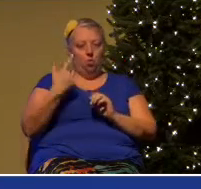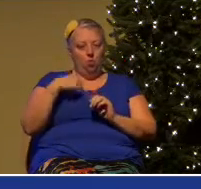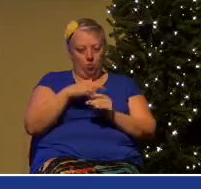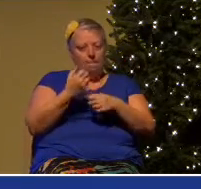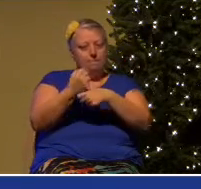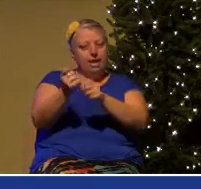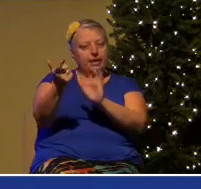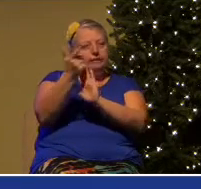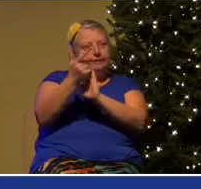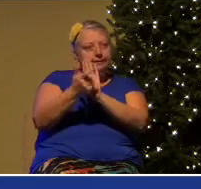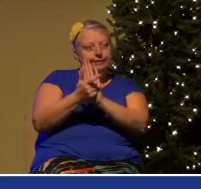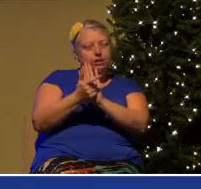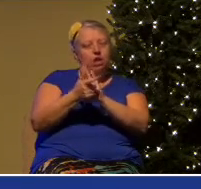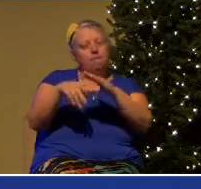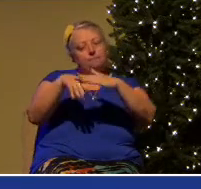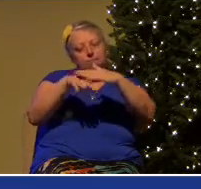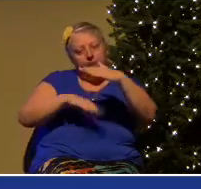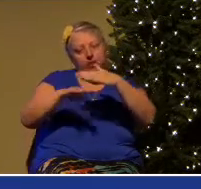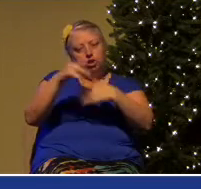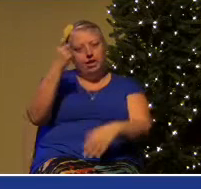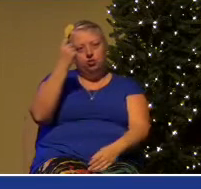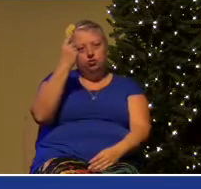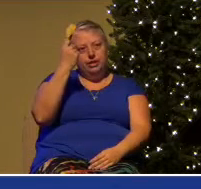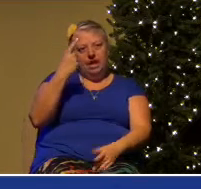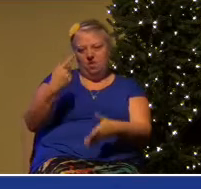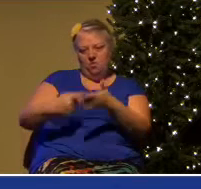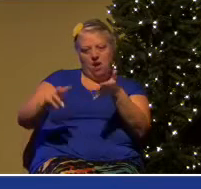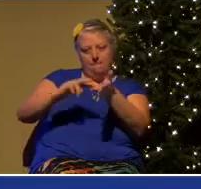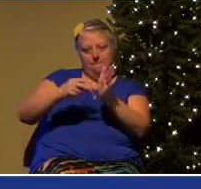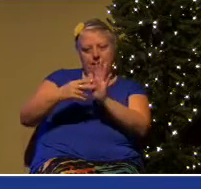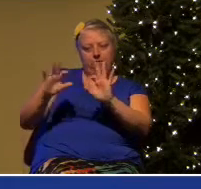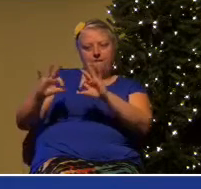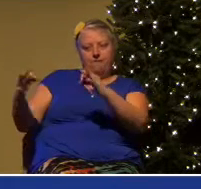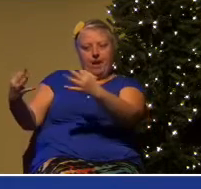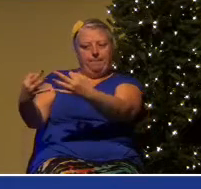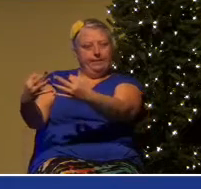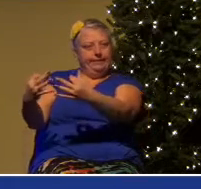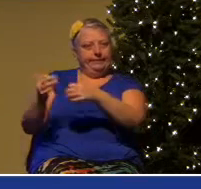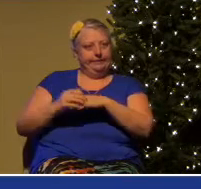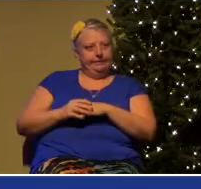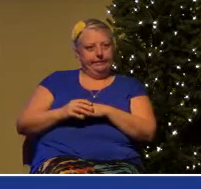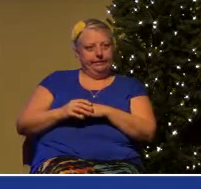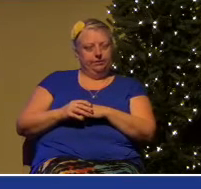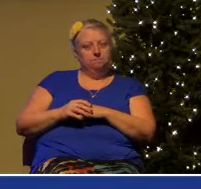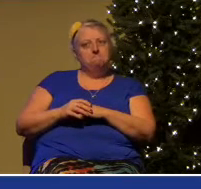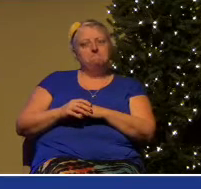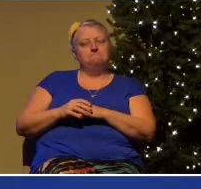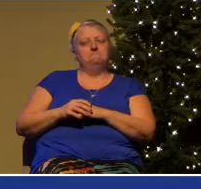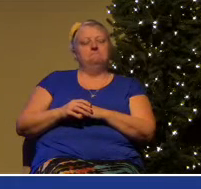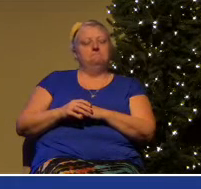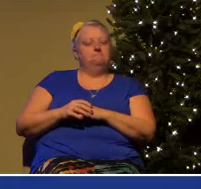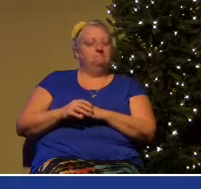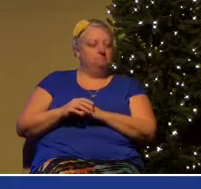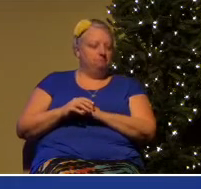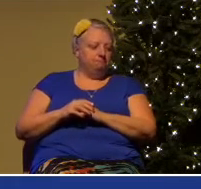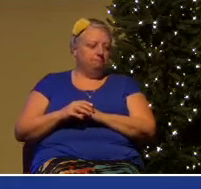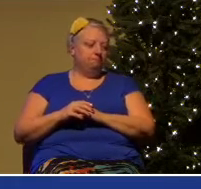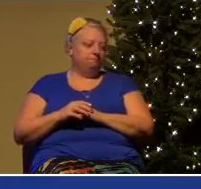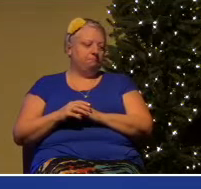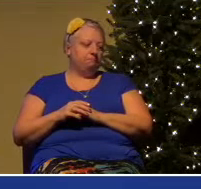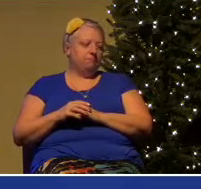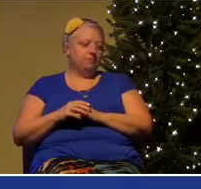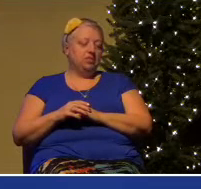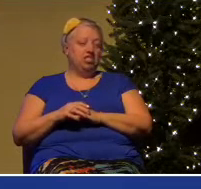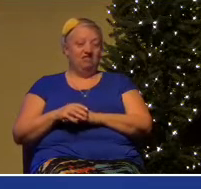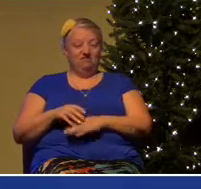understanding of what family is. And most of us, I bet you, aren't even aware of it. And